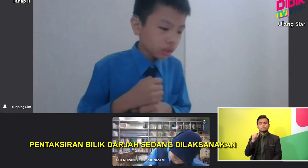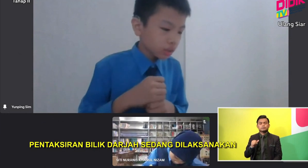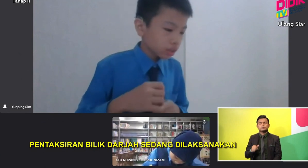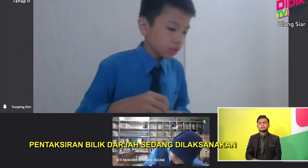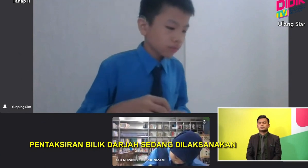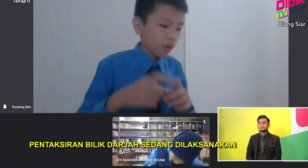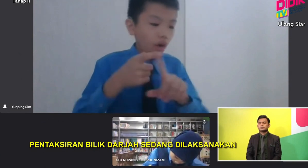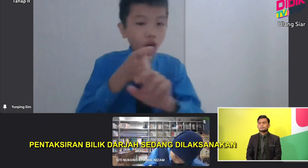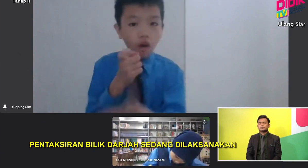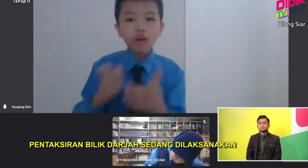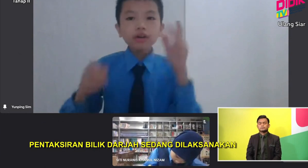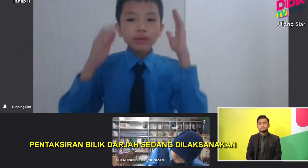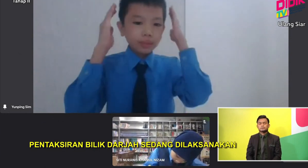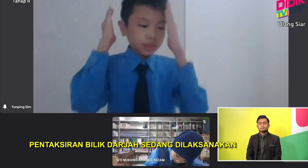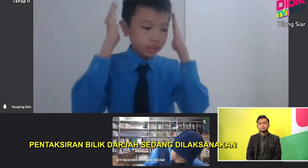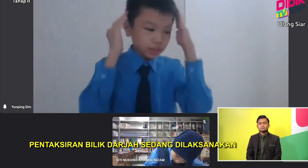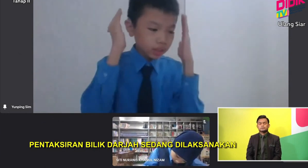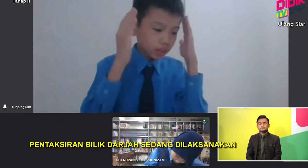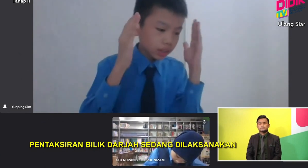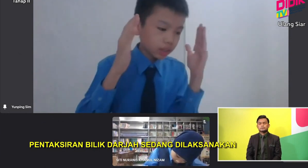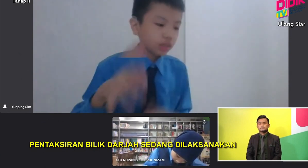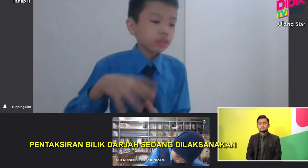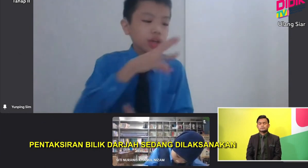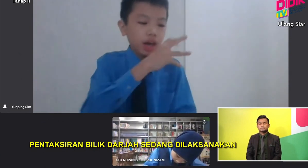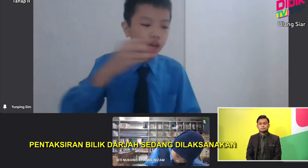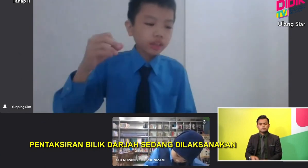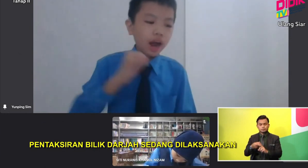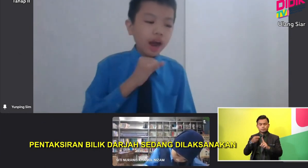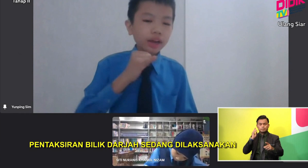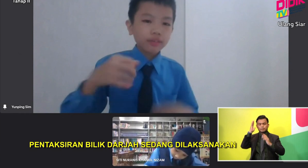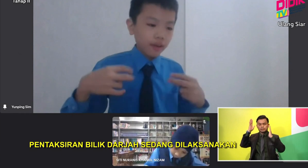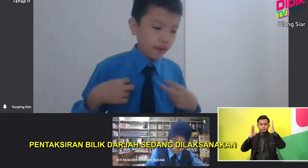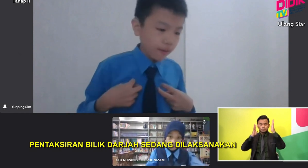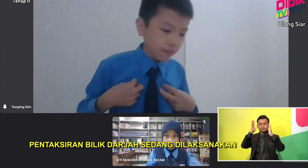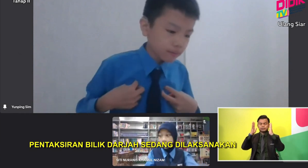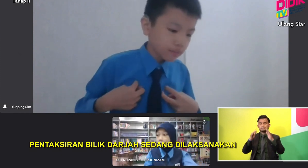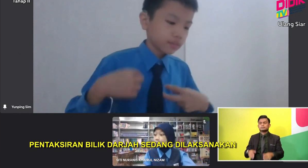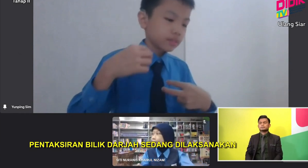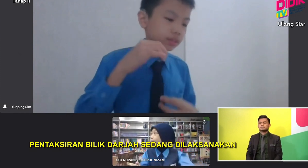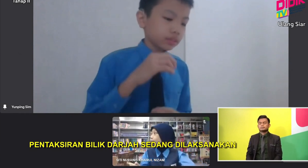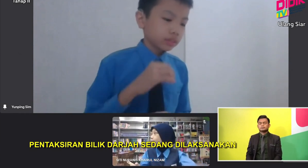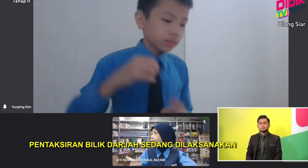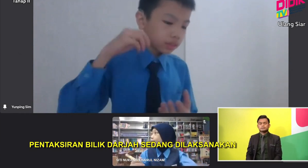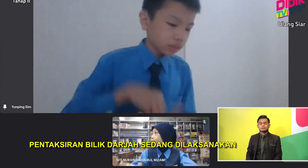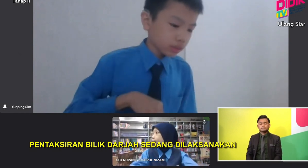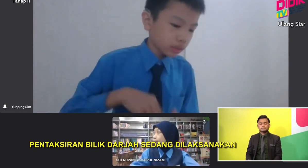Okay. Years old. From Malaysia. And. I live.